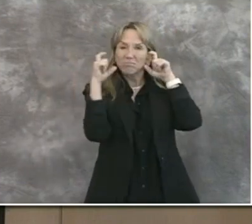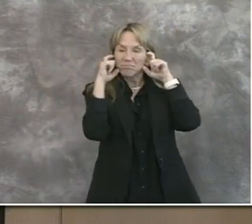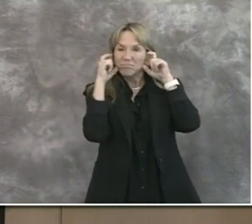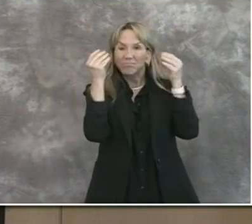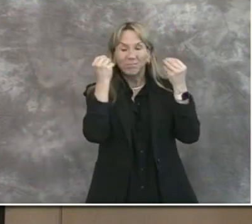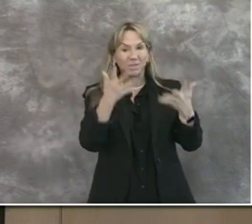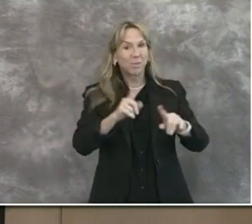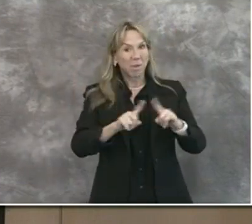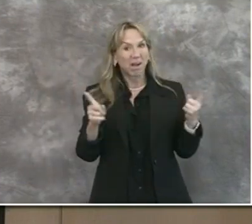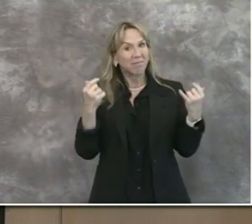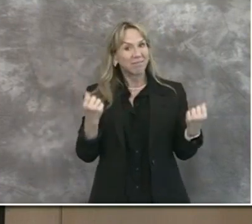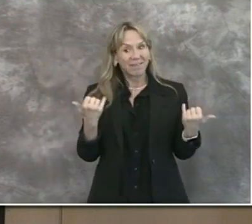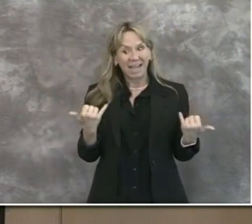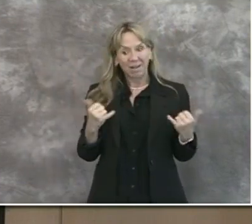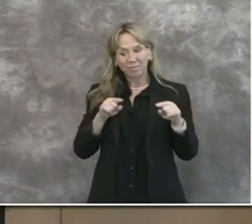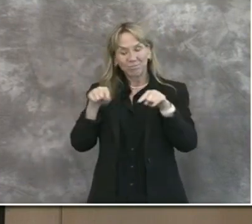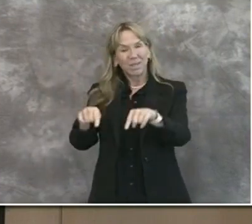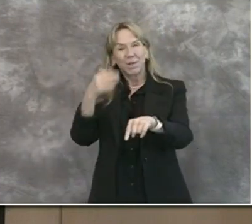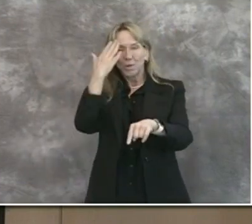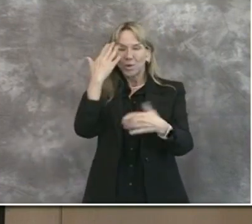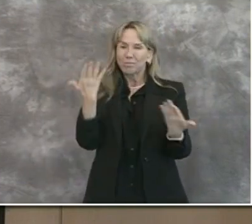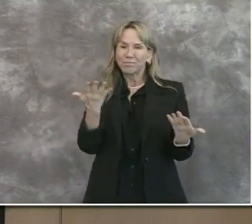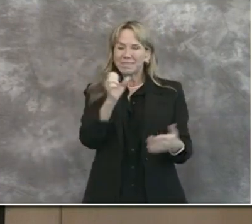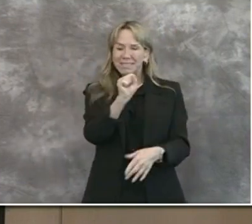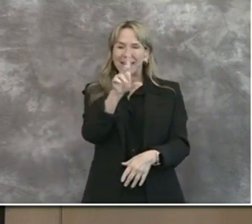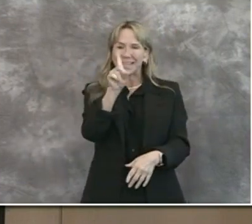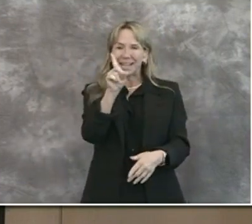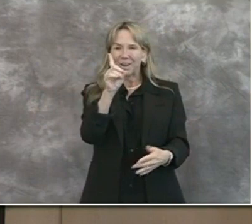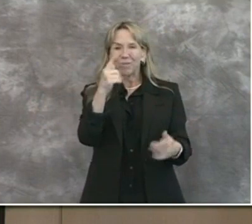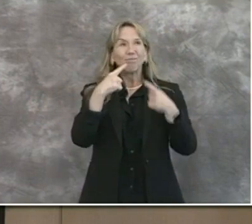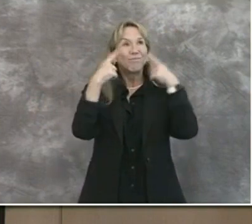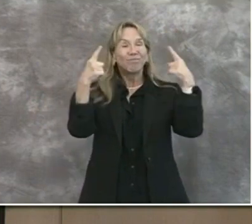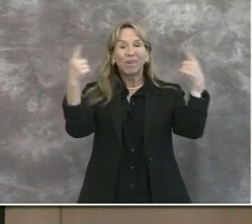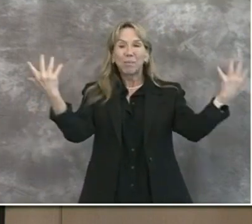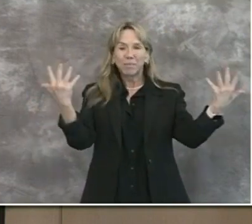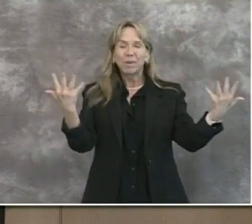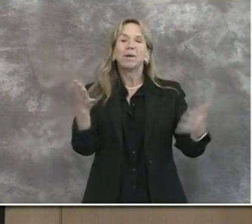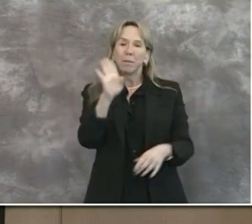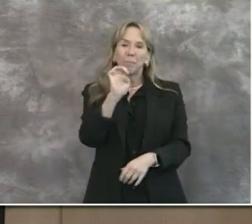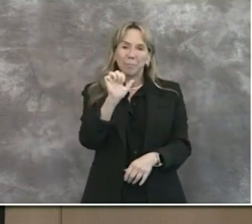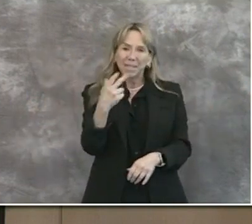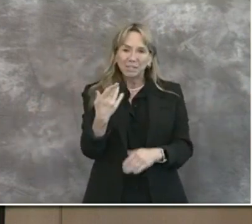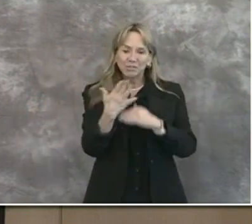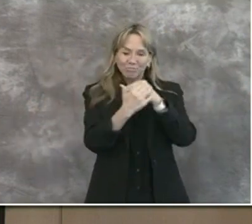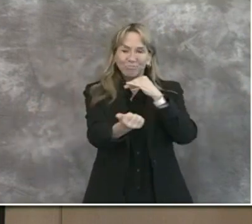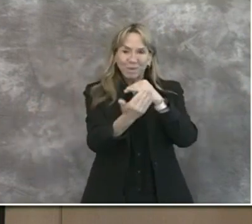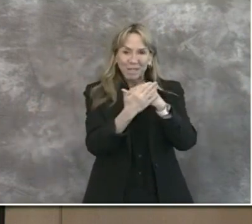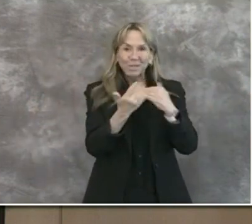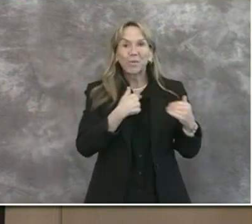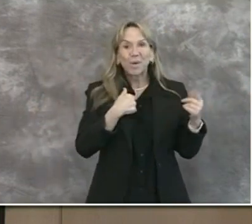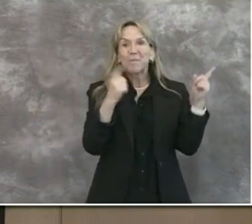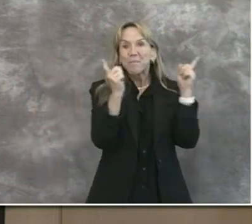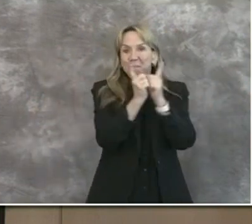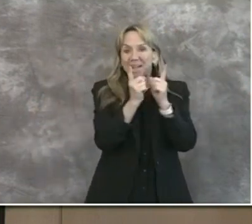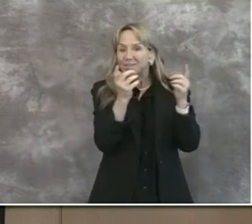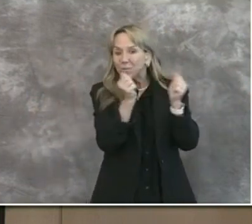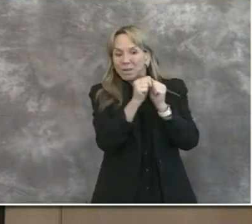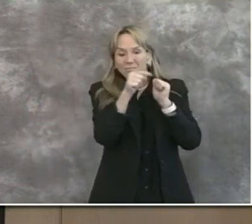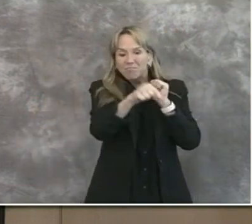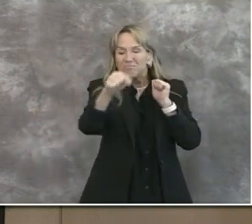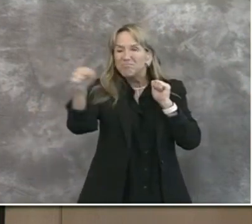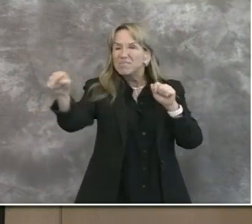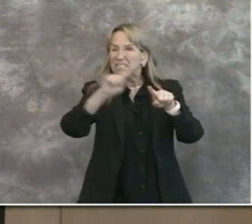We know our beaches define San Diego and we've been meeting with coastal cities to figure out how passive activities can be done safely.